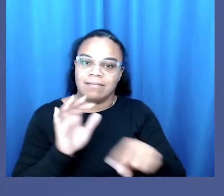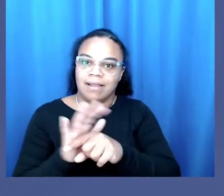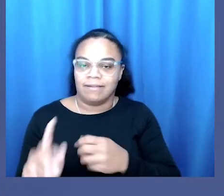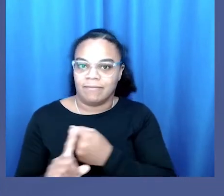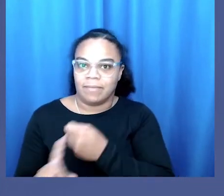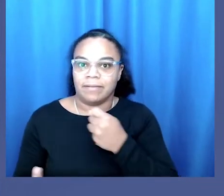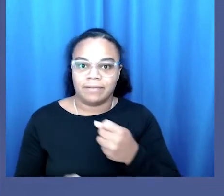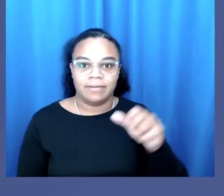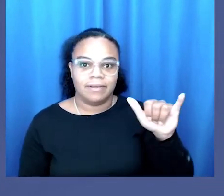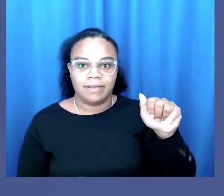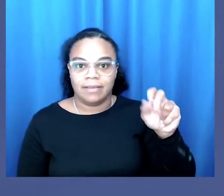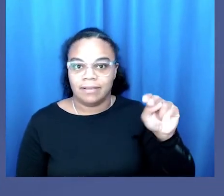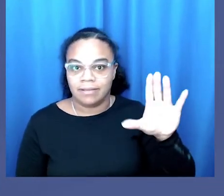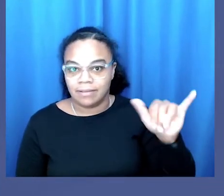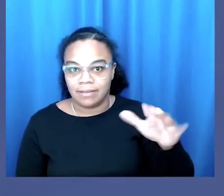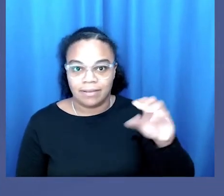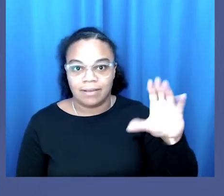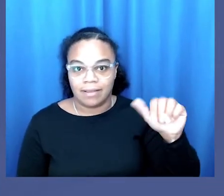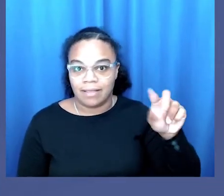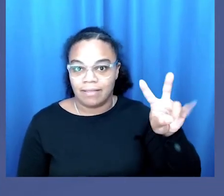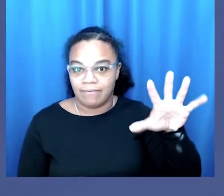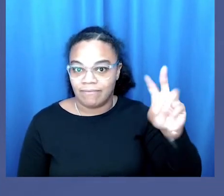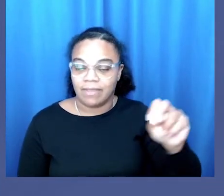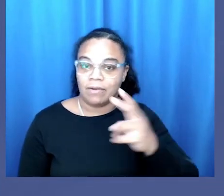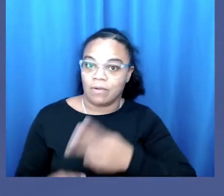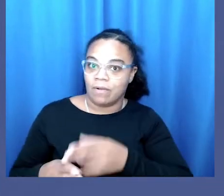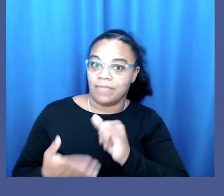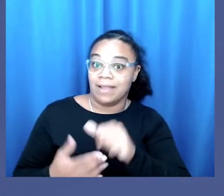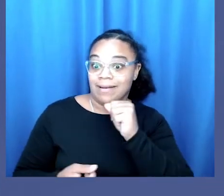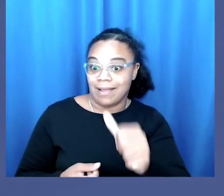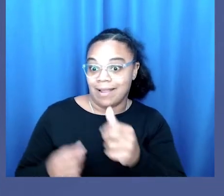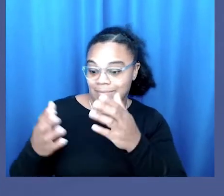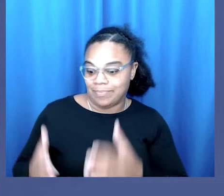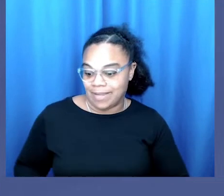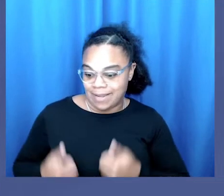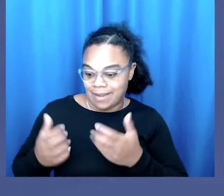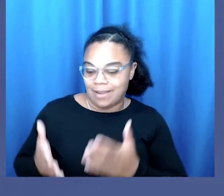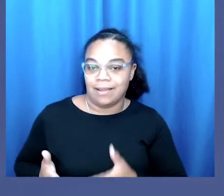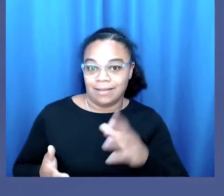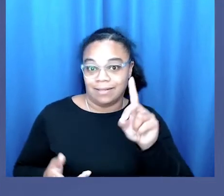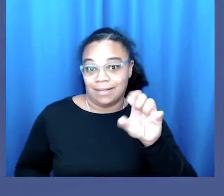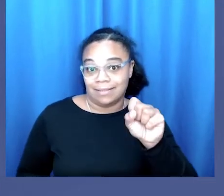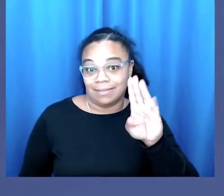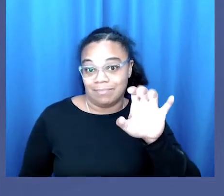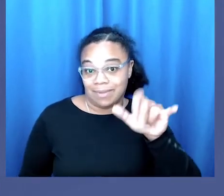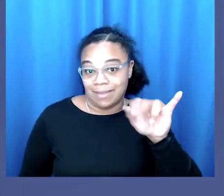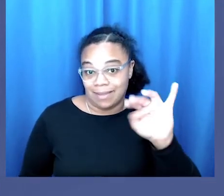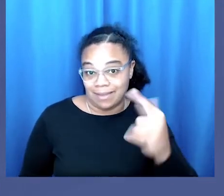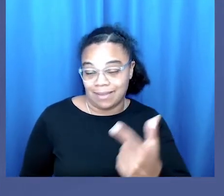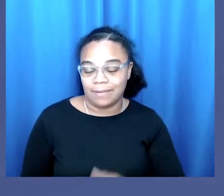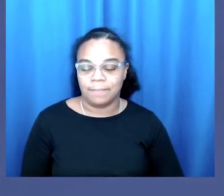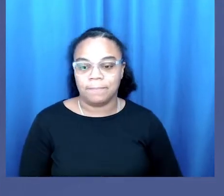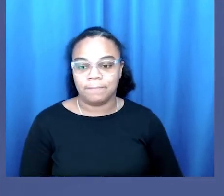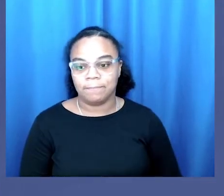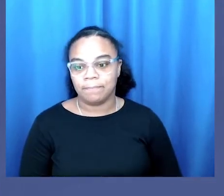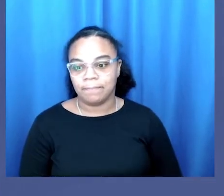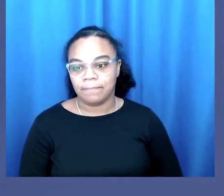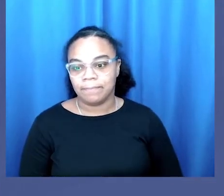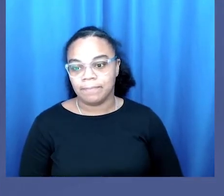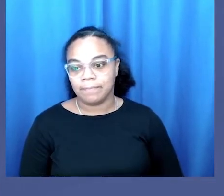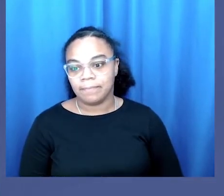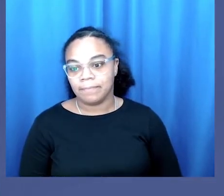of humanity. While Yancy and Calvin Warren named this non-being, I opt for dis-being, a la mode de Sylvia Winter.